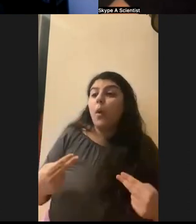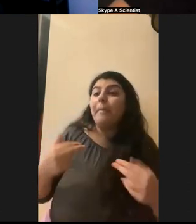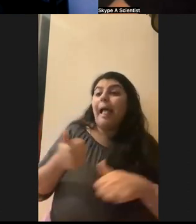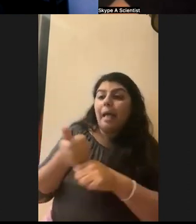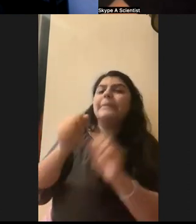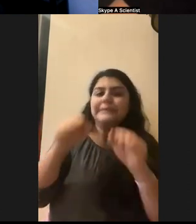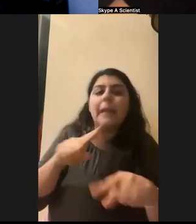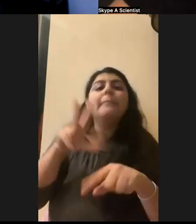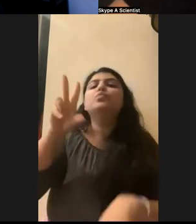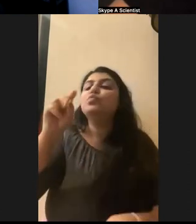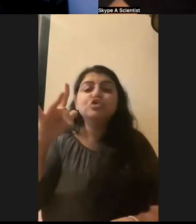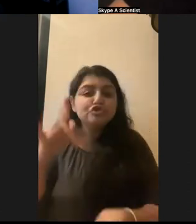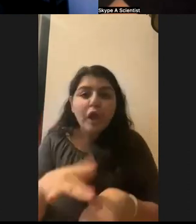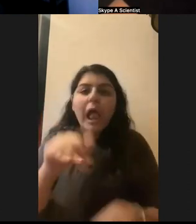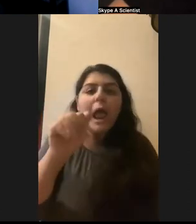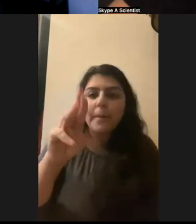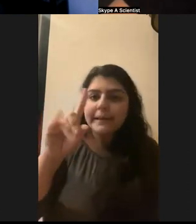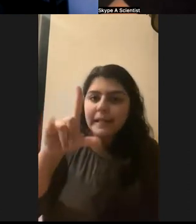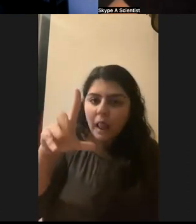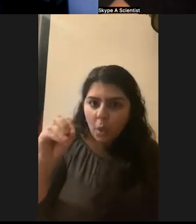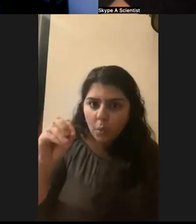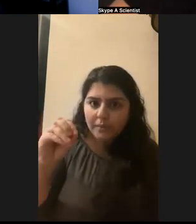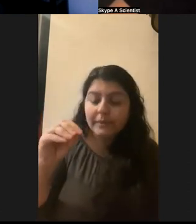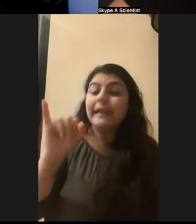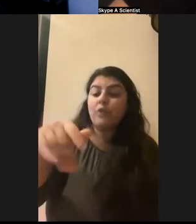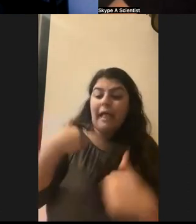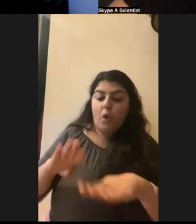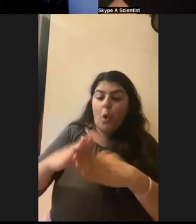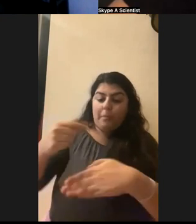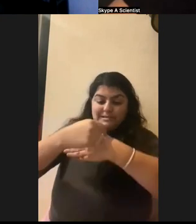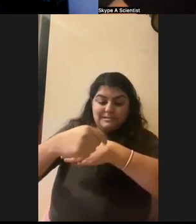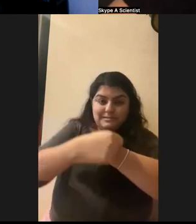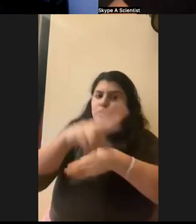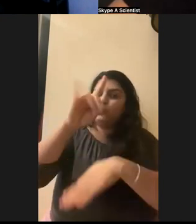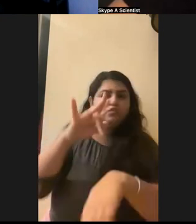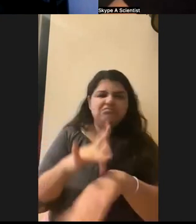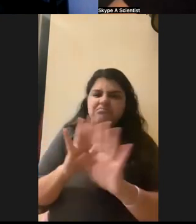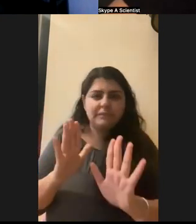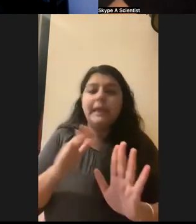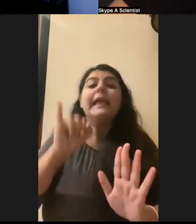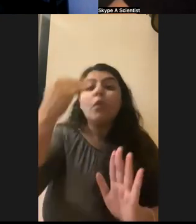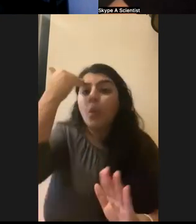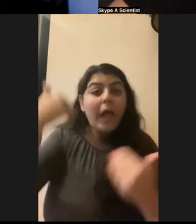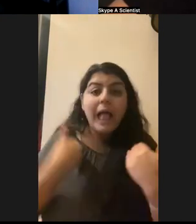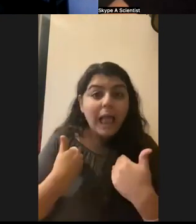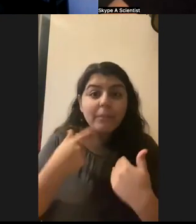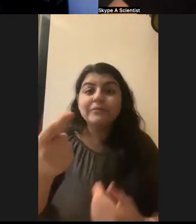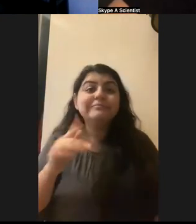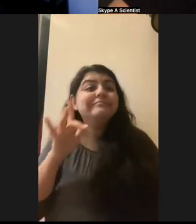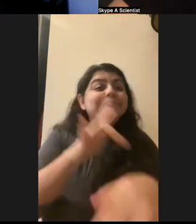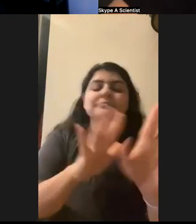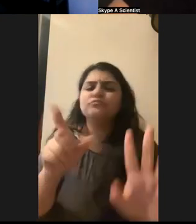armadillo, um, especially if you have open wounds. So just don't mess with wildlife you don't know about and you should be fine.